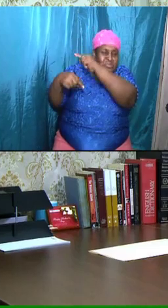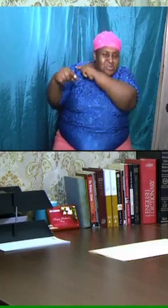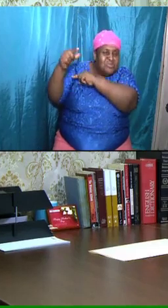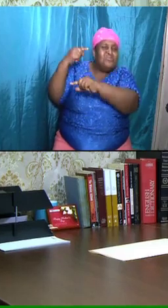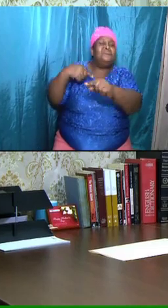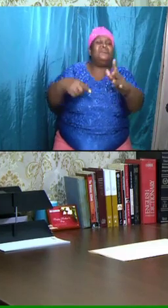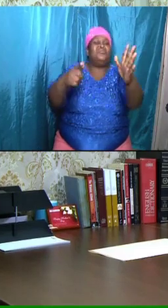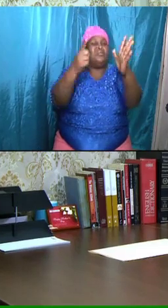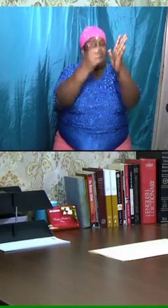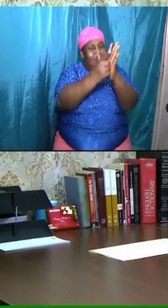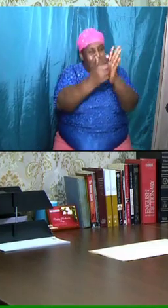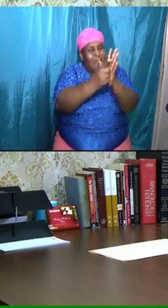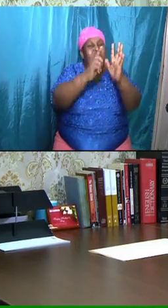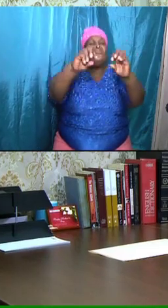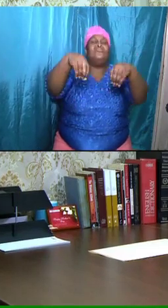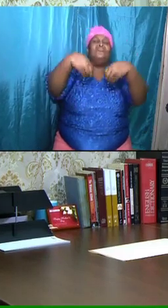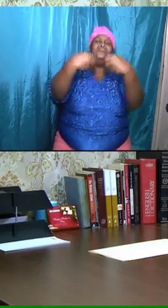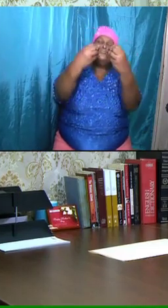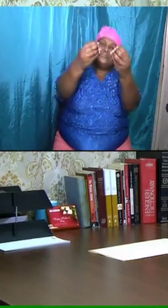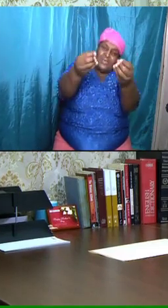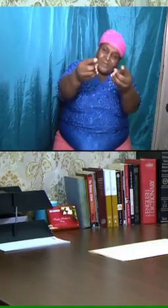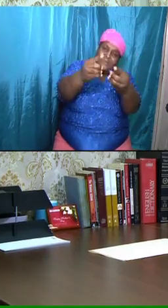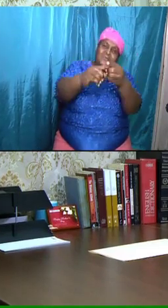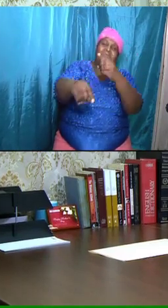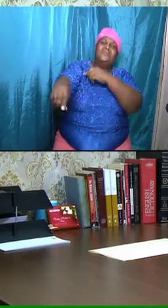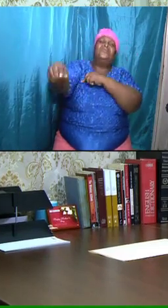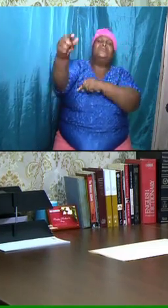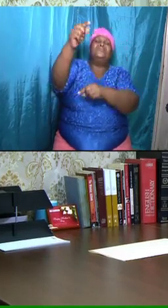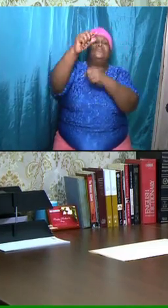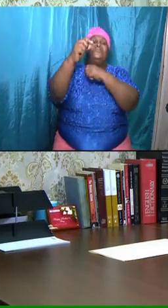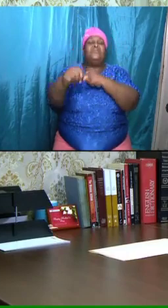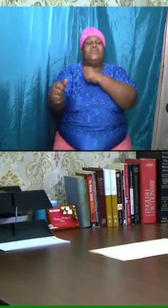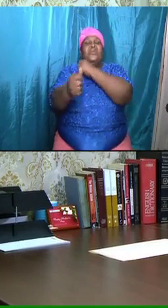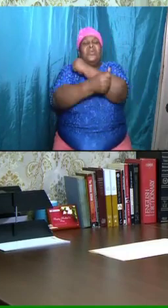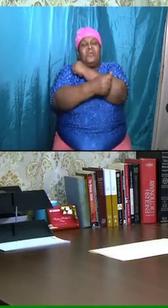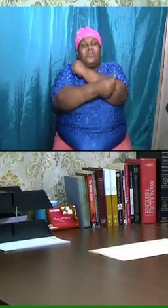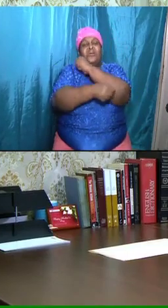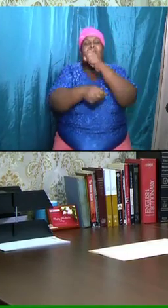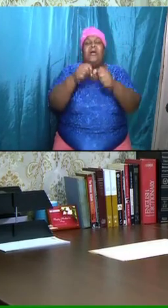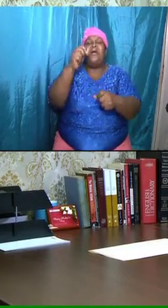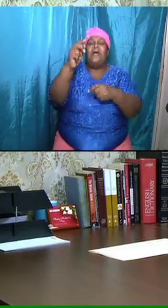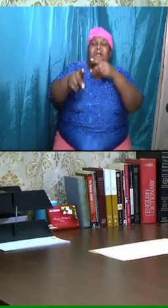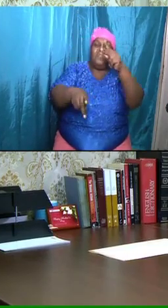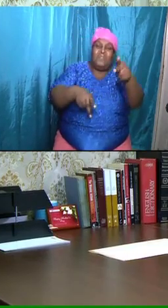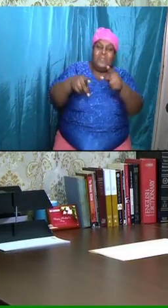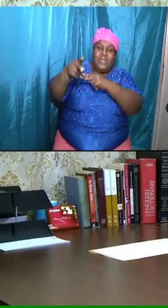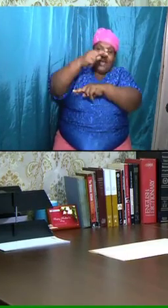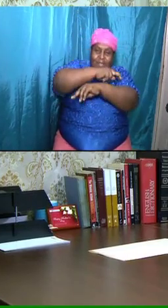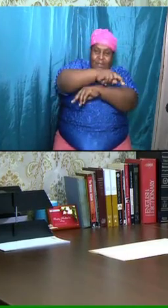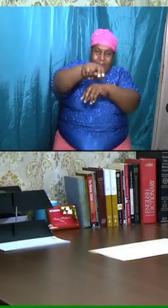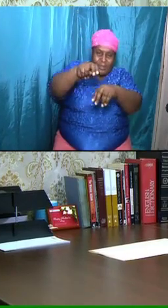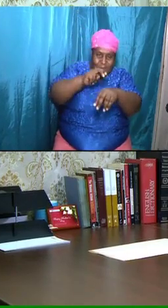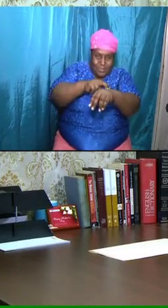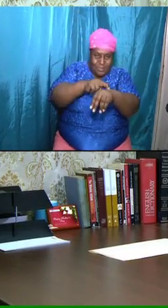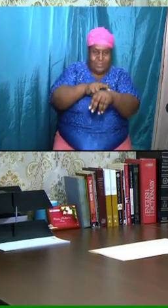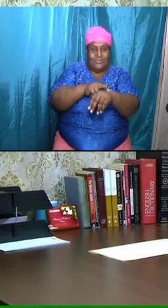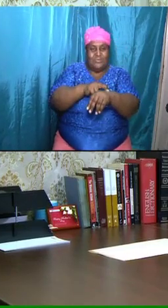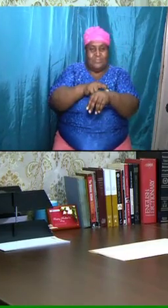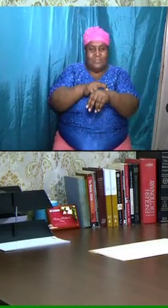and they were going to be the ones that would have guided and directed the nations of the world